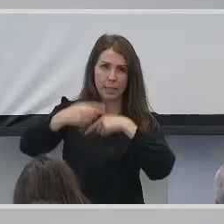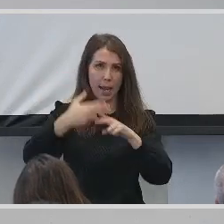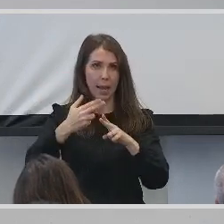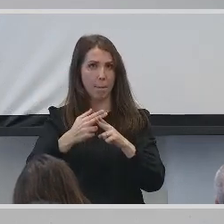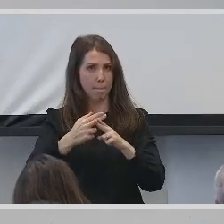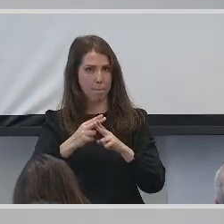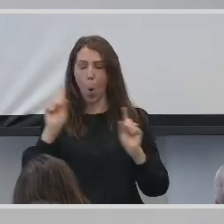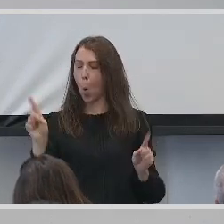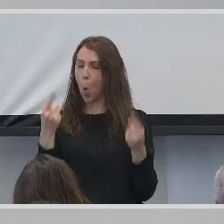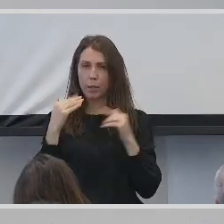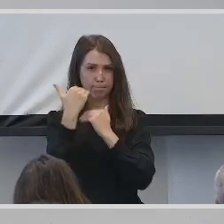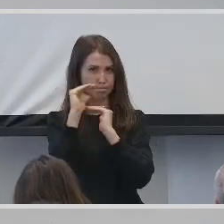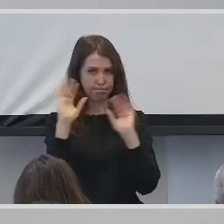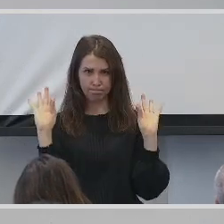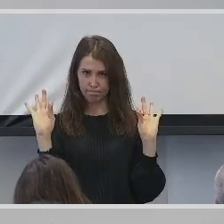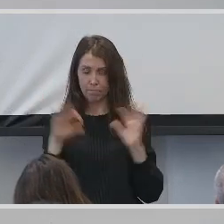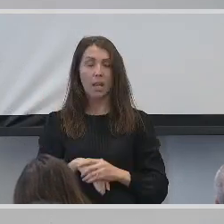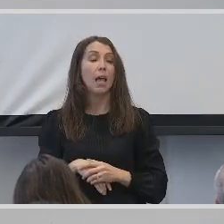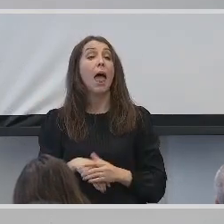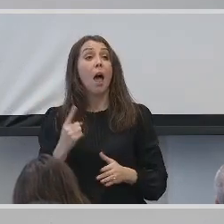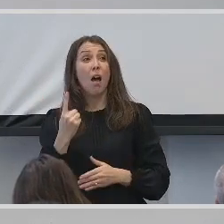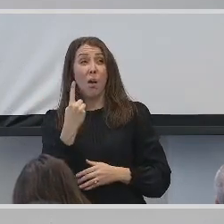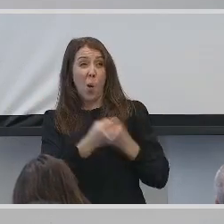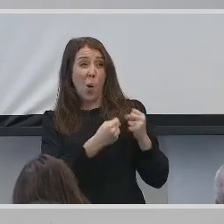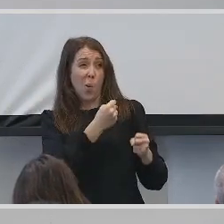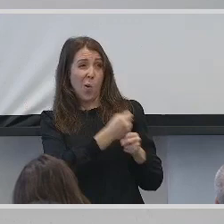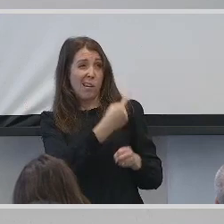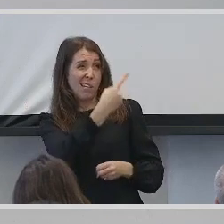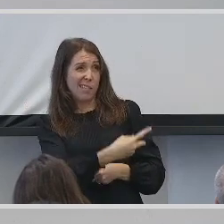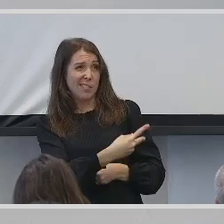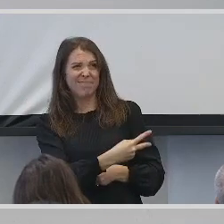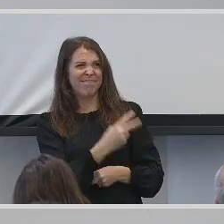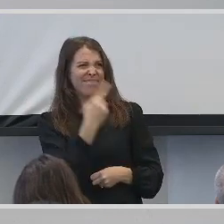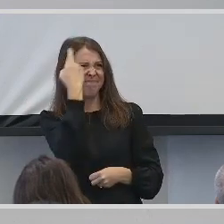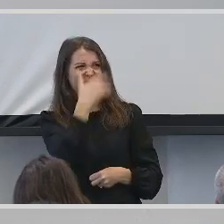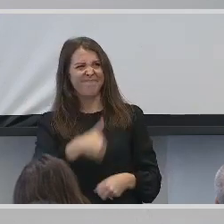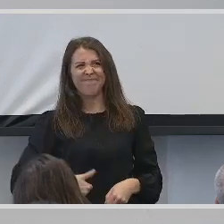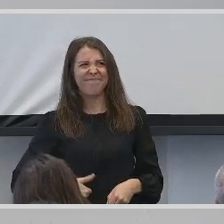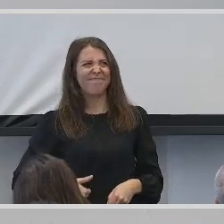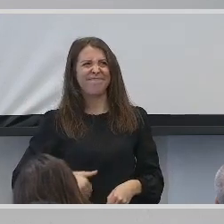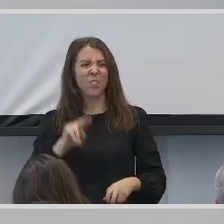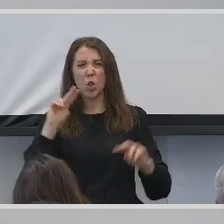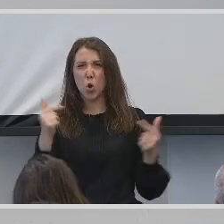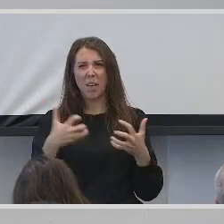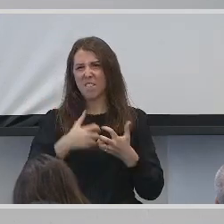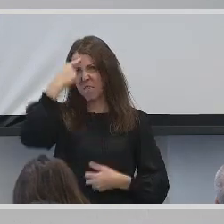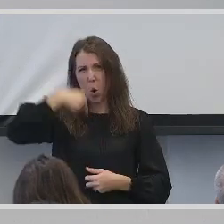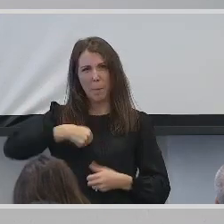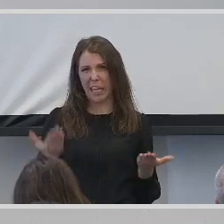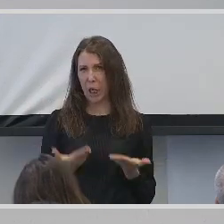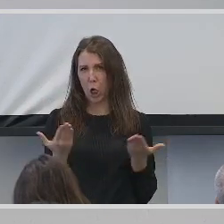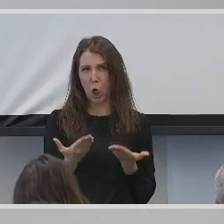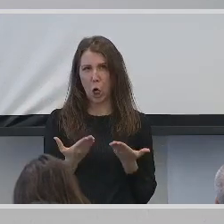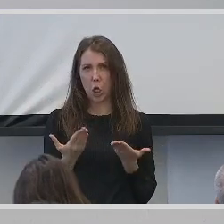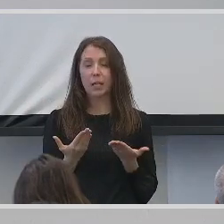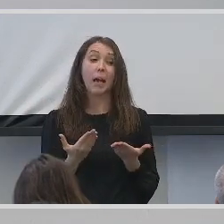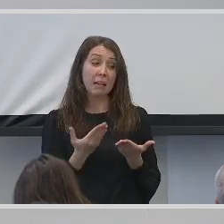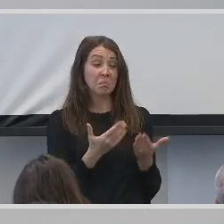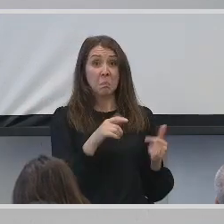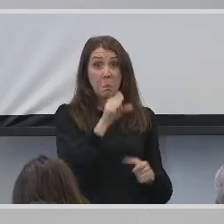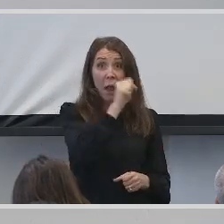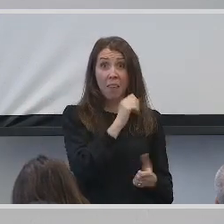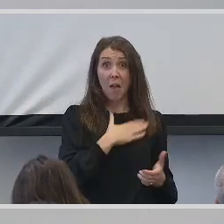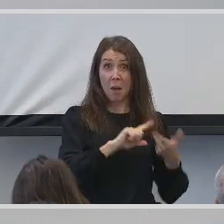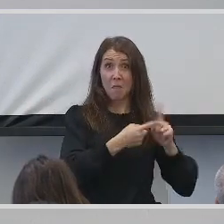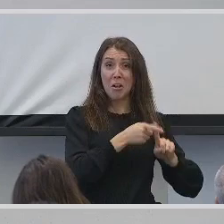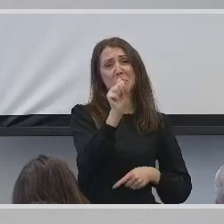After about a year and a half, I realized that UVM was not the right fit for me academically, despite the wonderful connections I had made. I